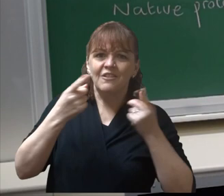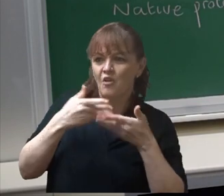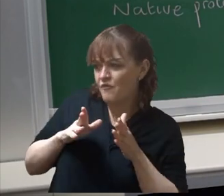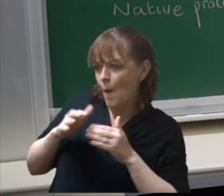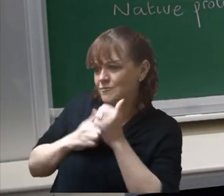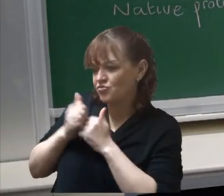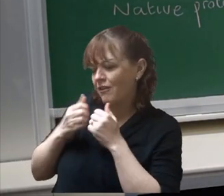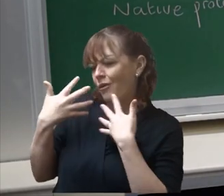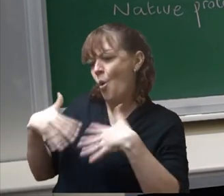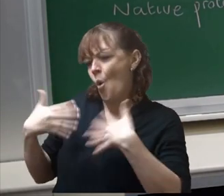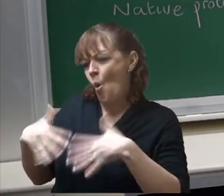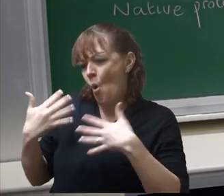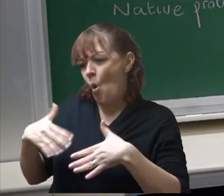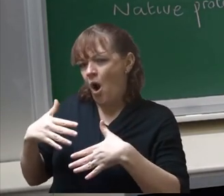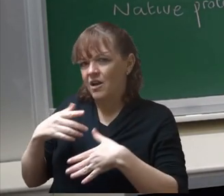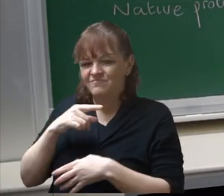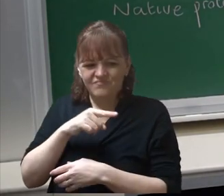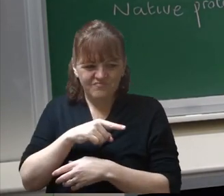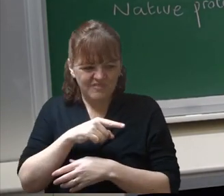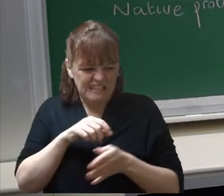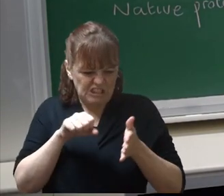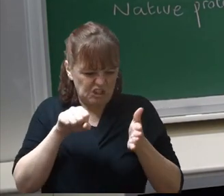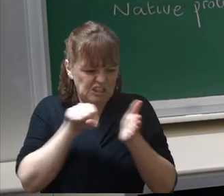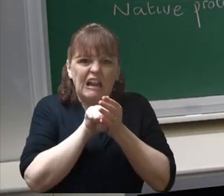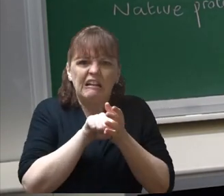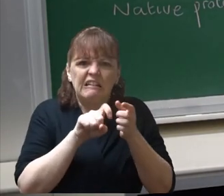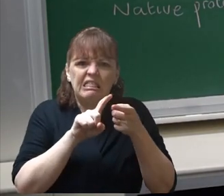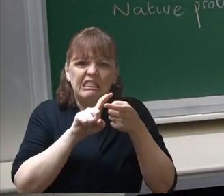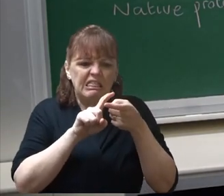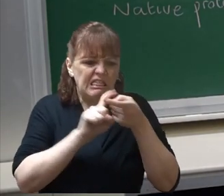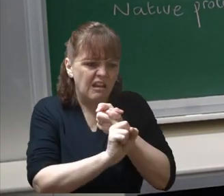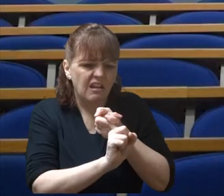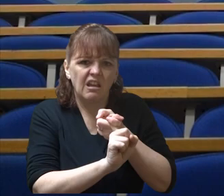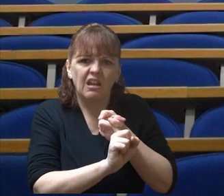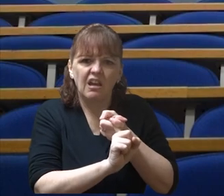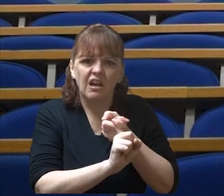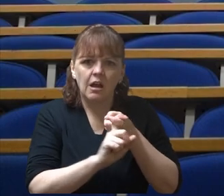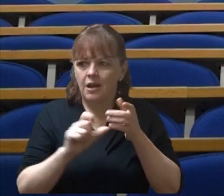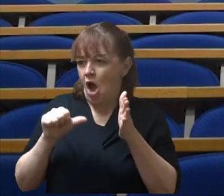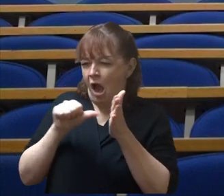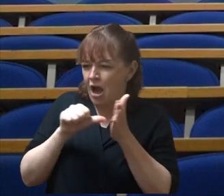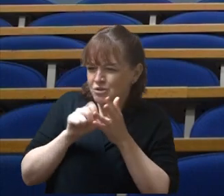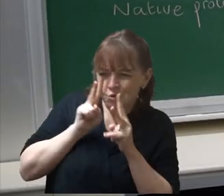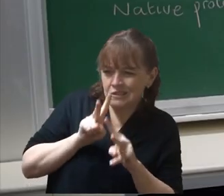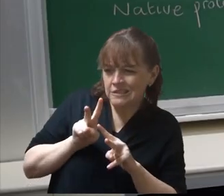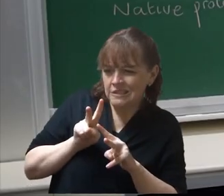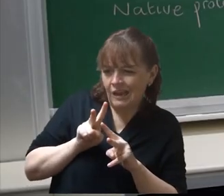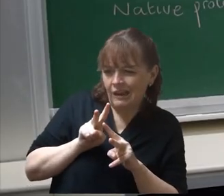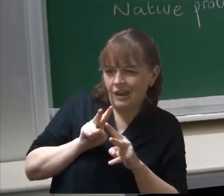They stick and fix to each other So hard to see